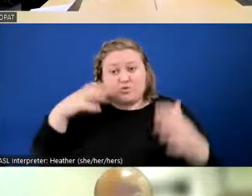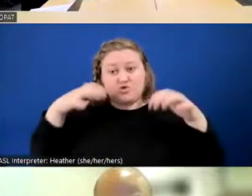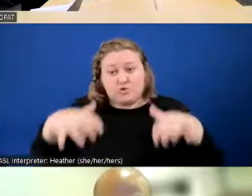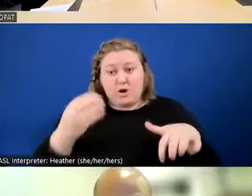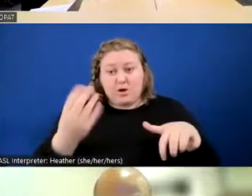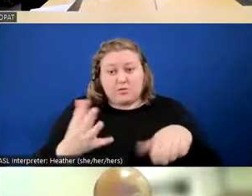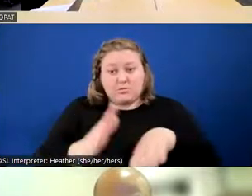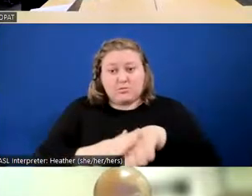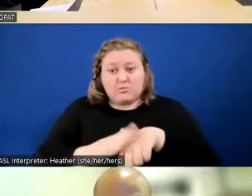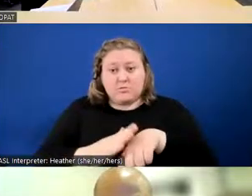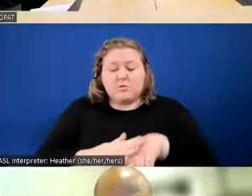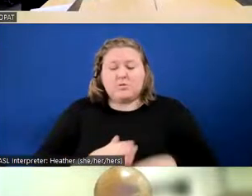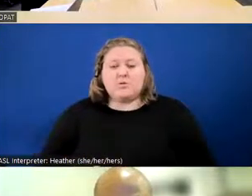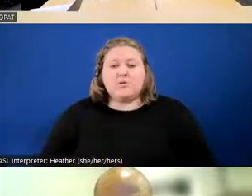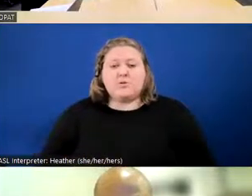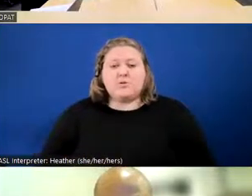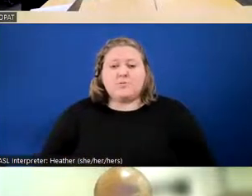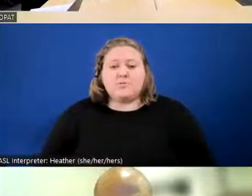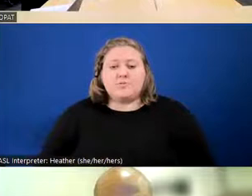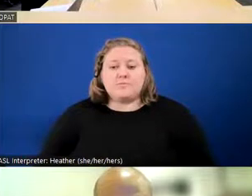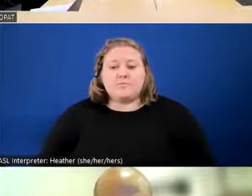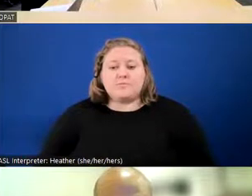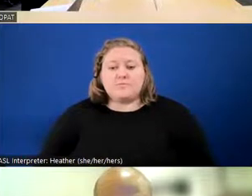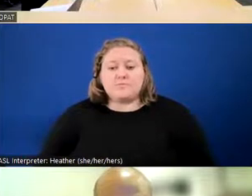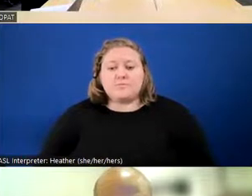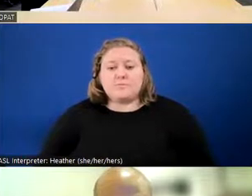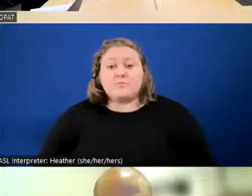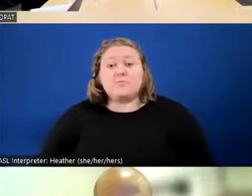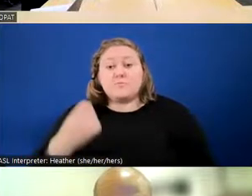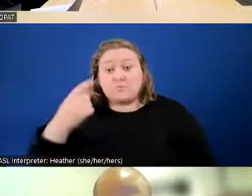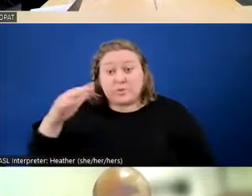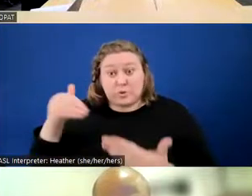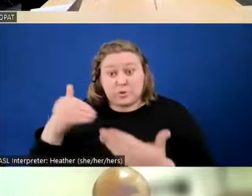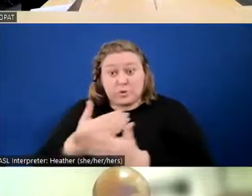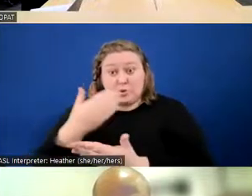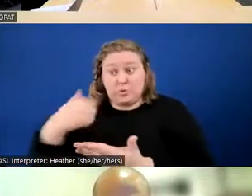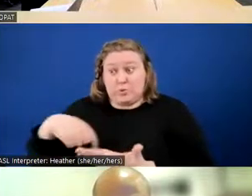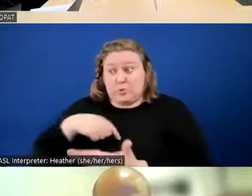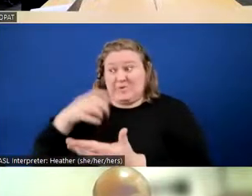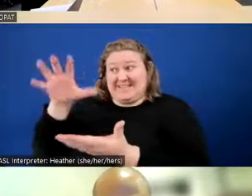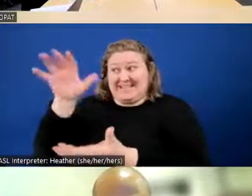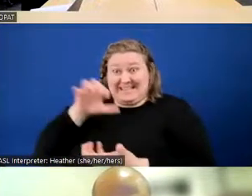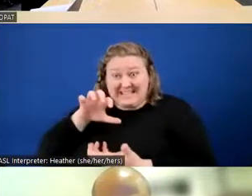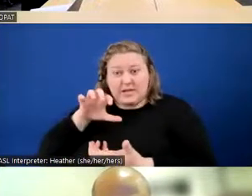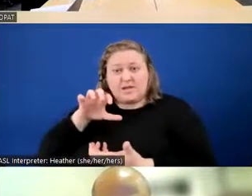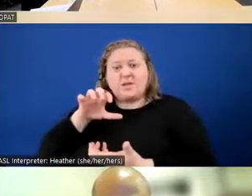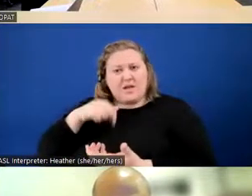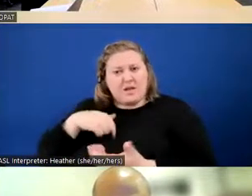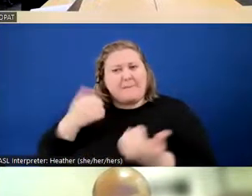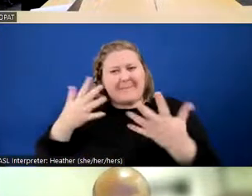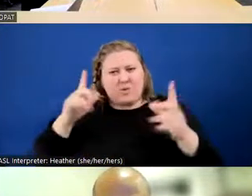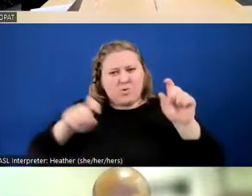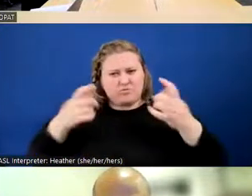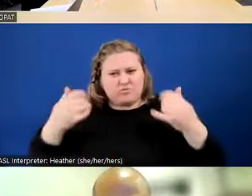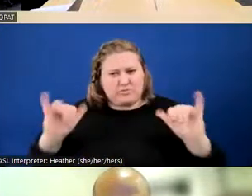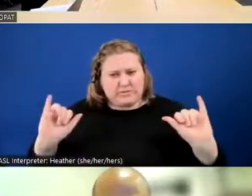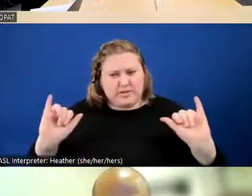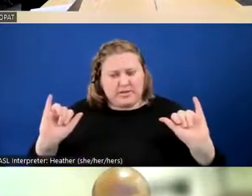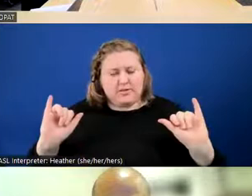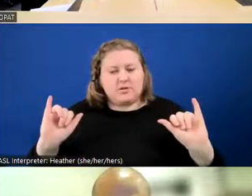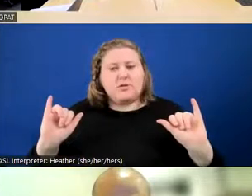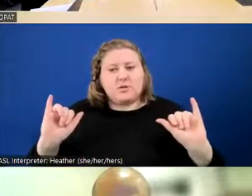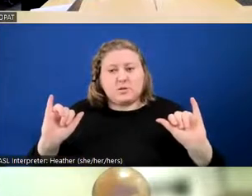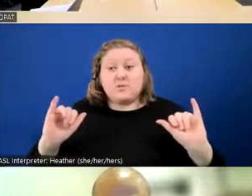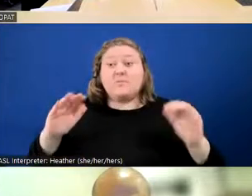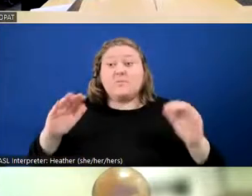And because it is new that we are getting it, there is still a lot more questions I have and a lot more things that we have to work through. But we have a new